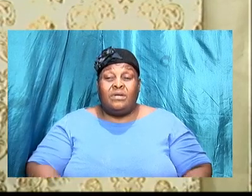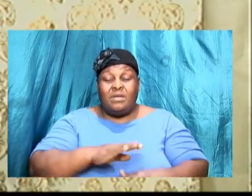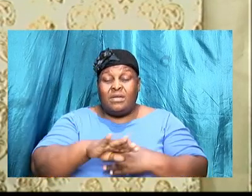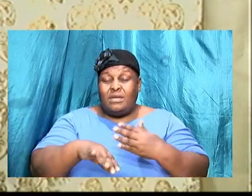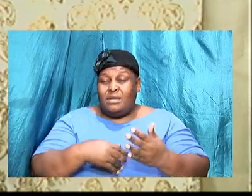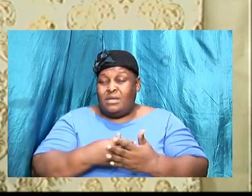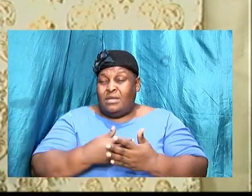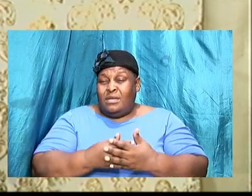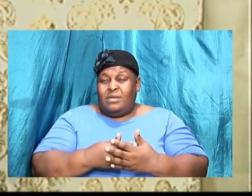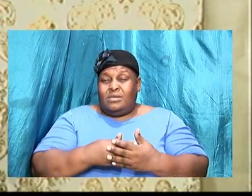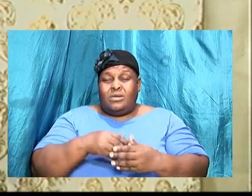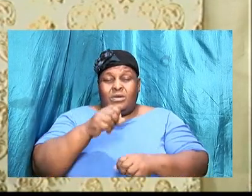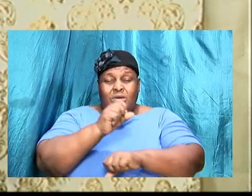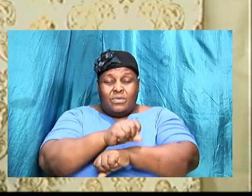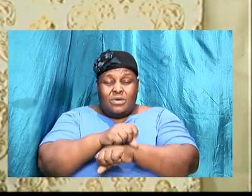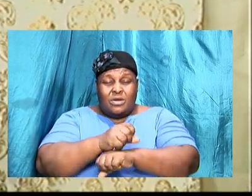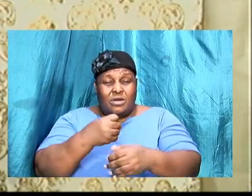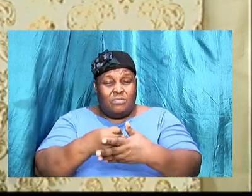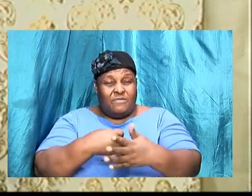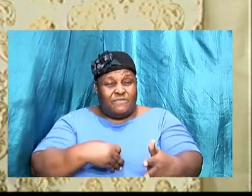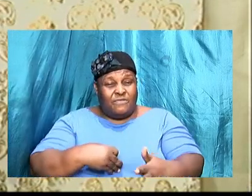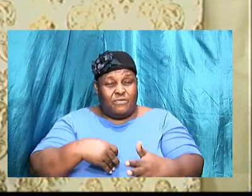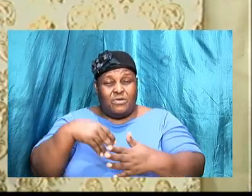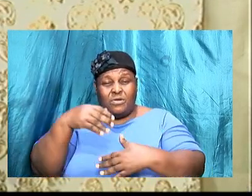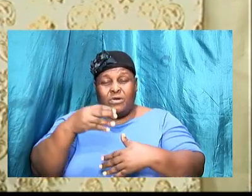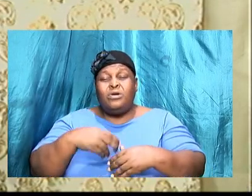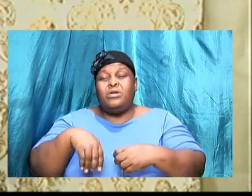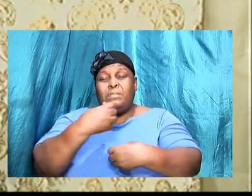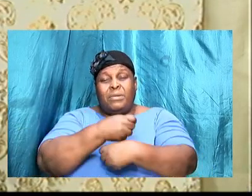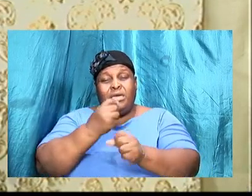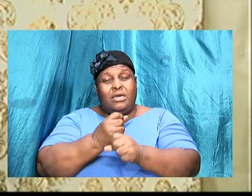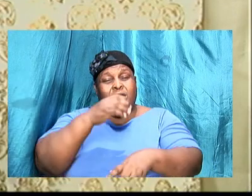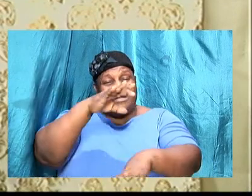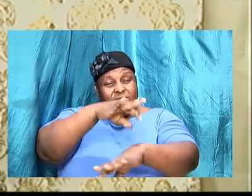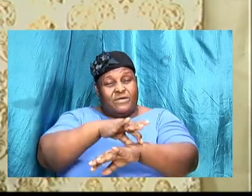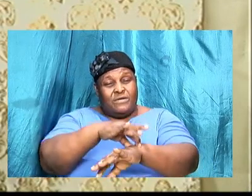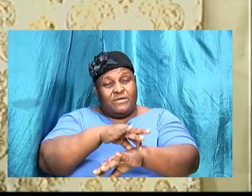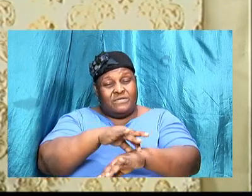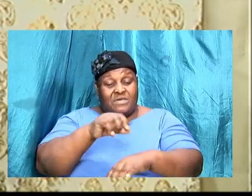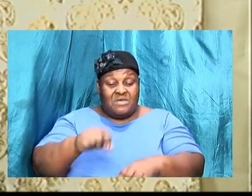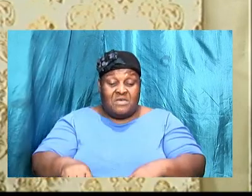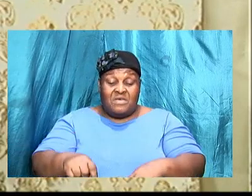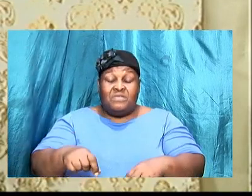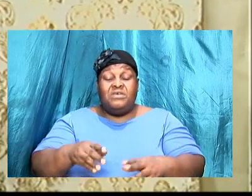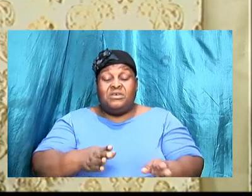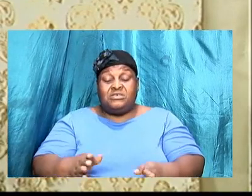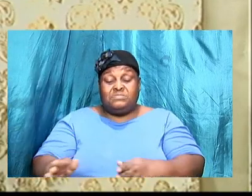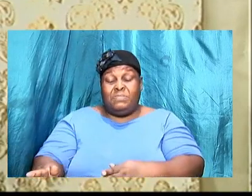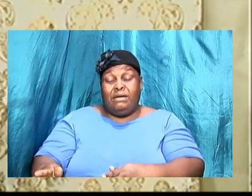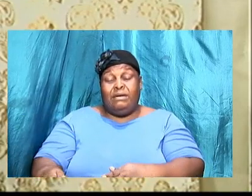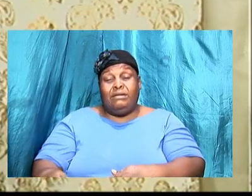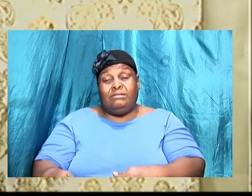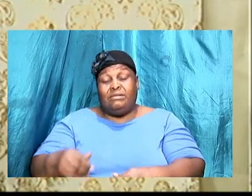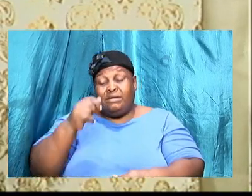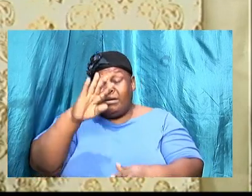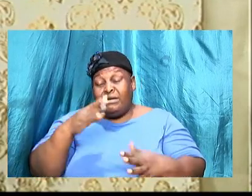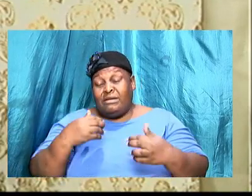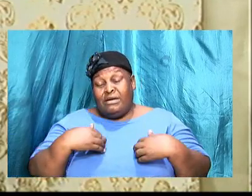works from before the foundation of the earth. This plan that God has for you is a road map for your life,